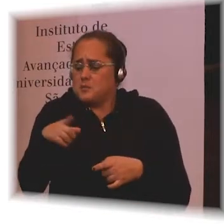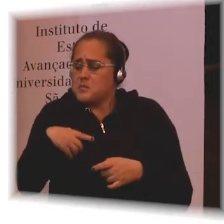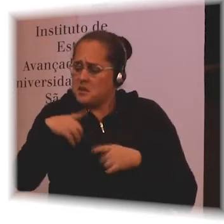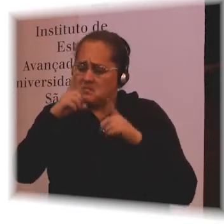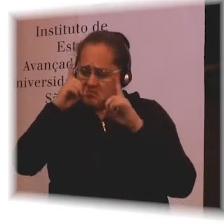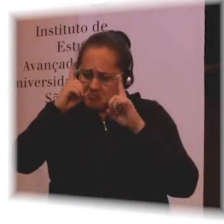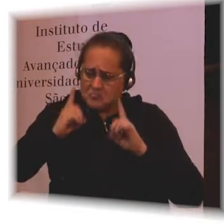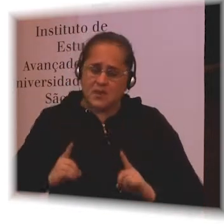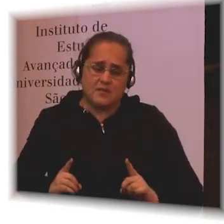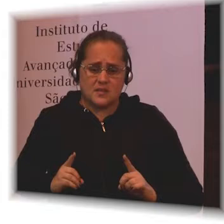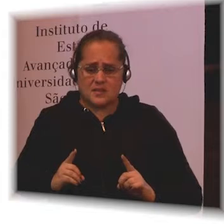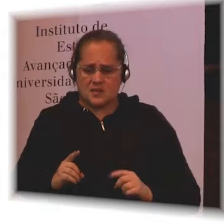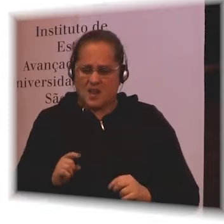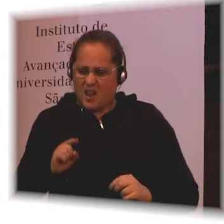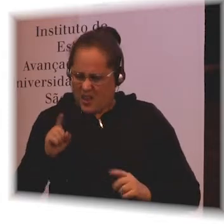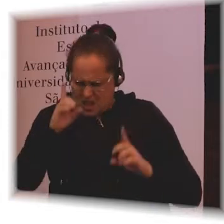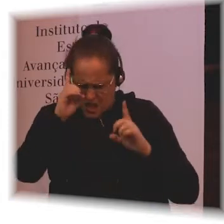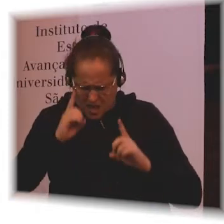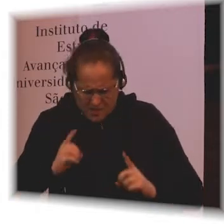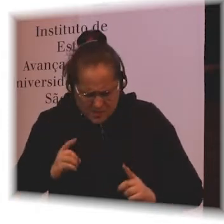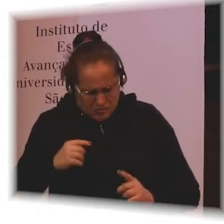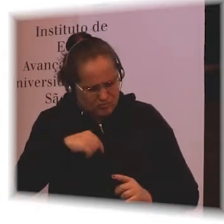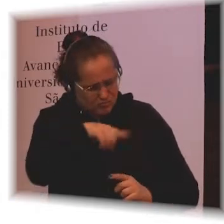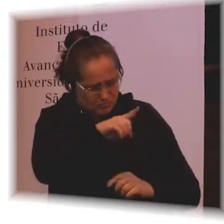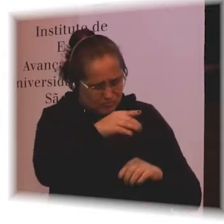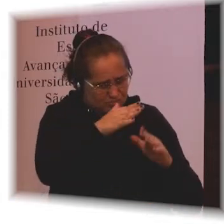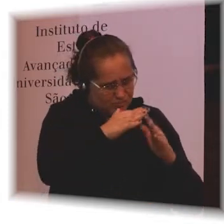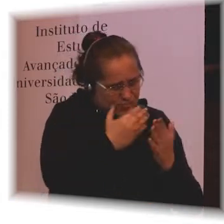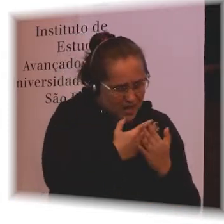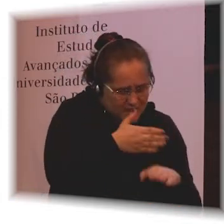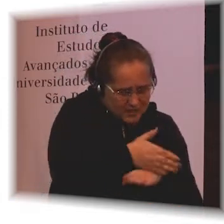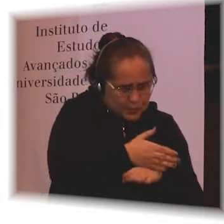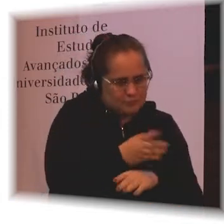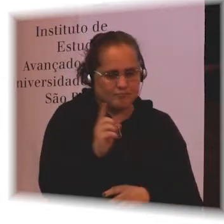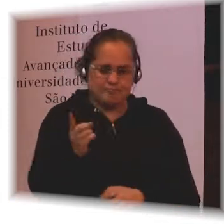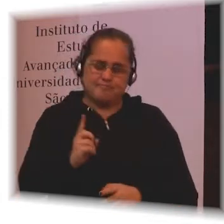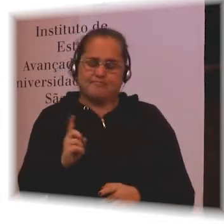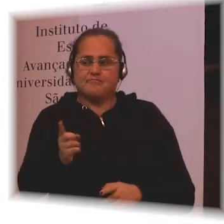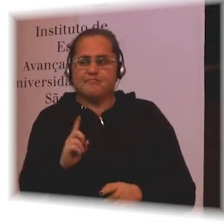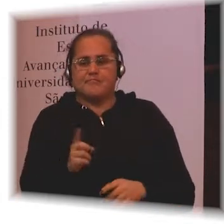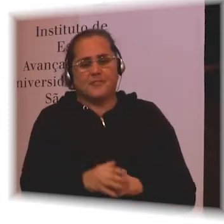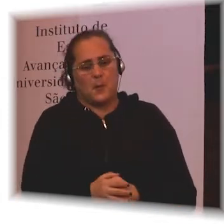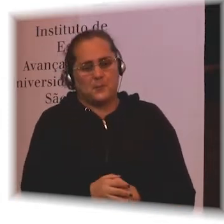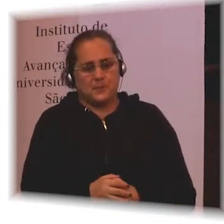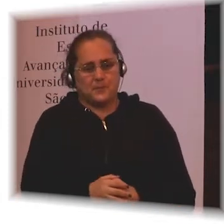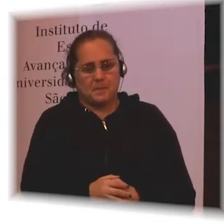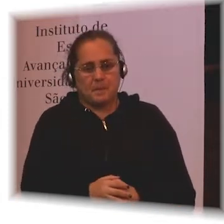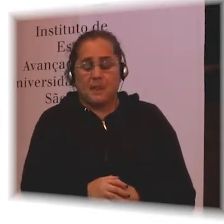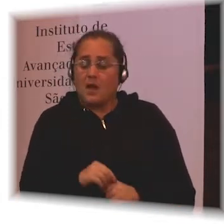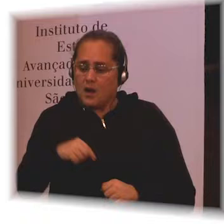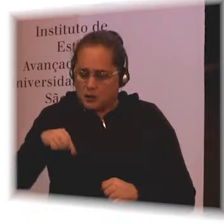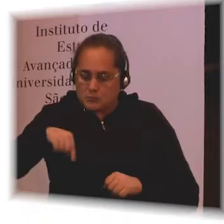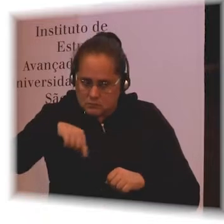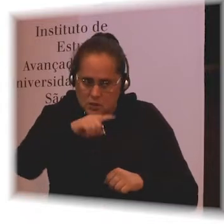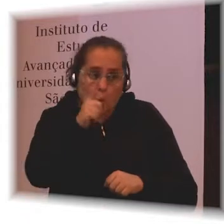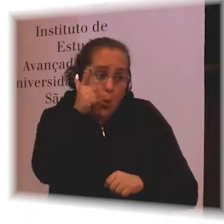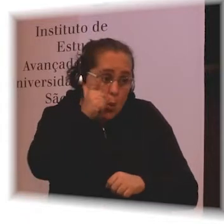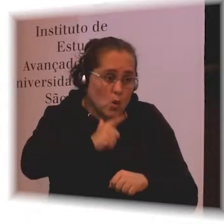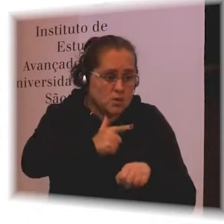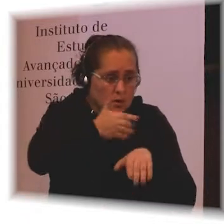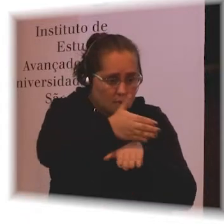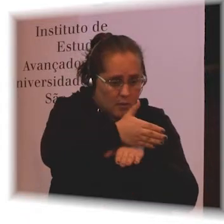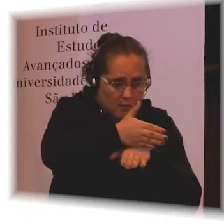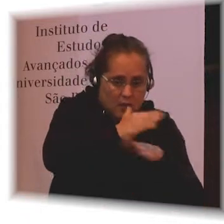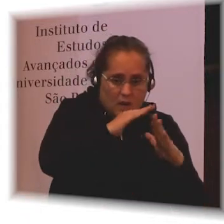school. When they did go to school, they were at a lower level to the children of their same age. And this